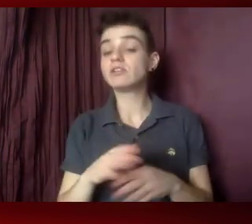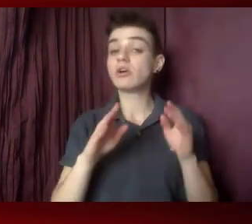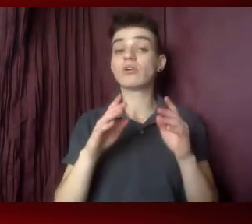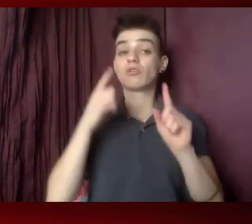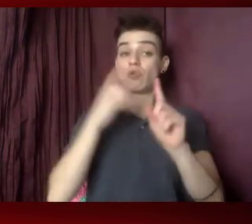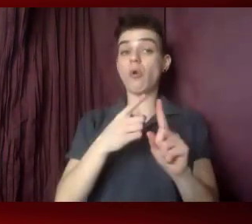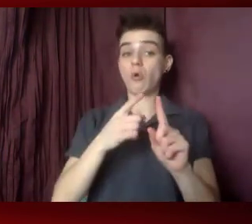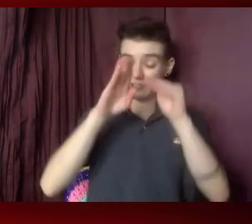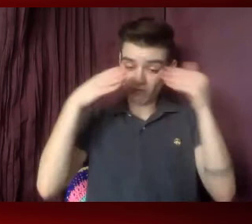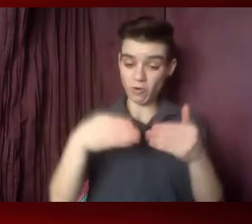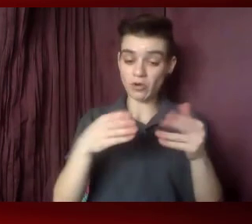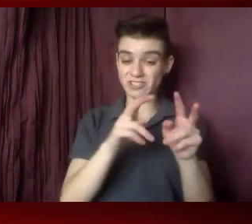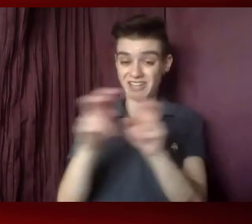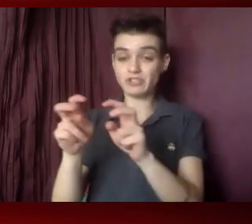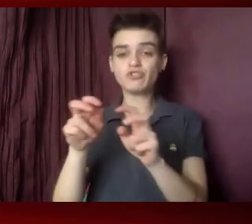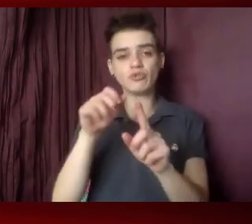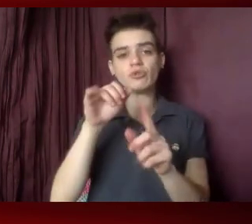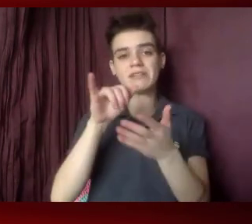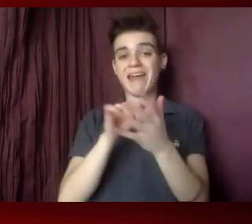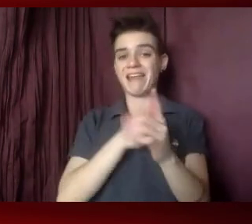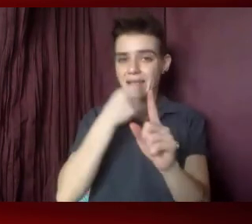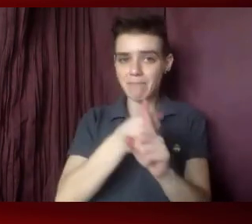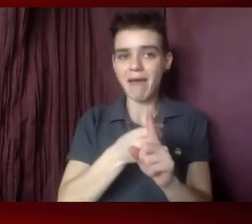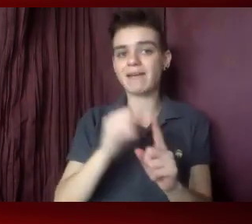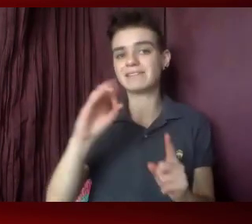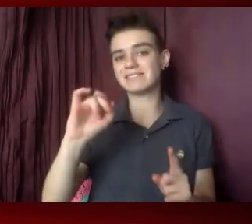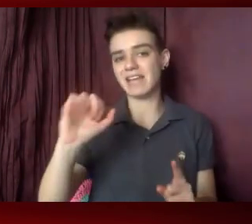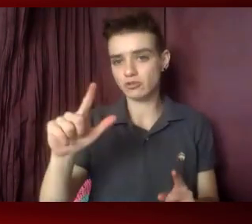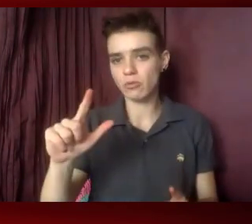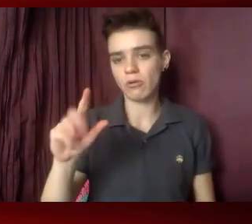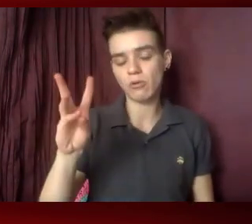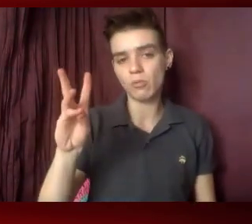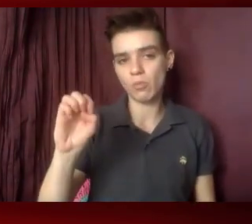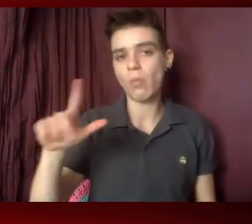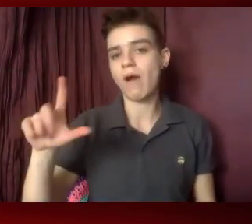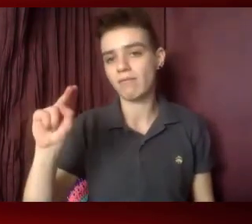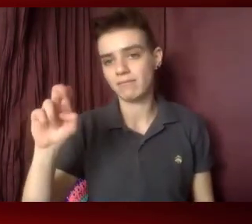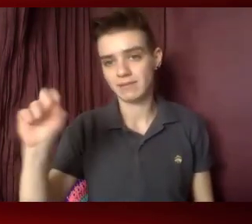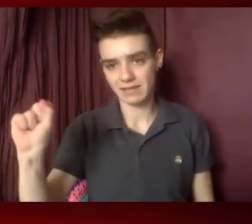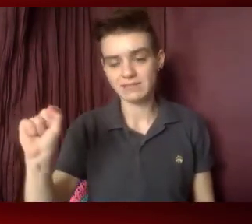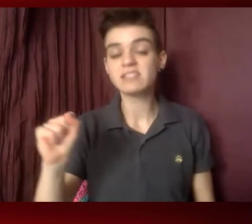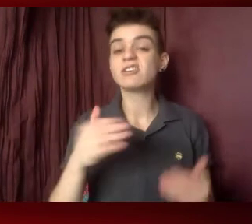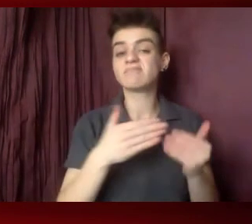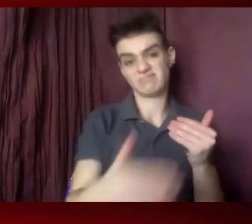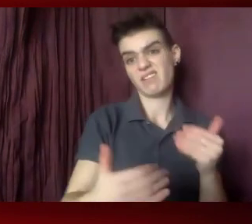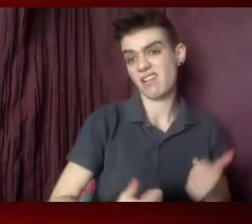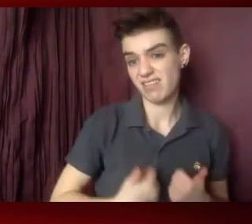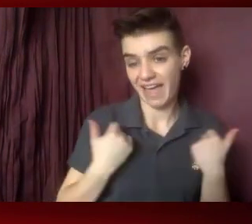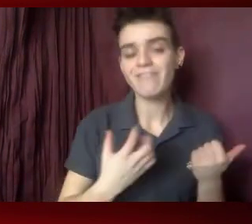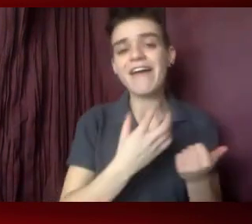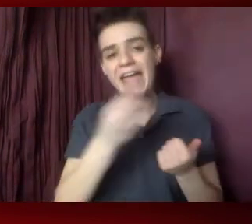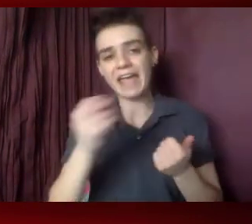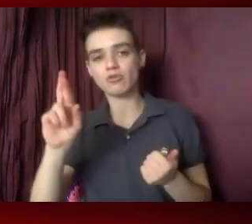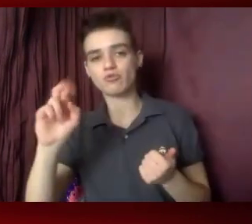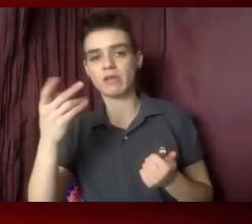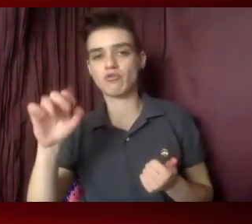issues that impact, again, sexual wellness throughout the lifespan and reproductive rights from